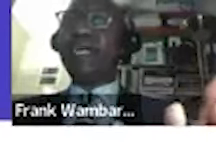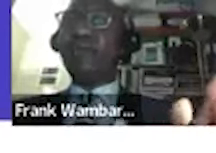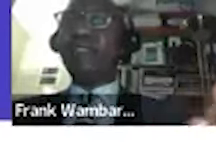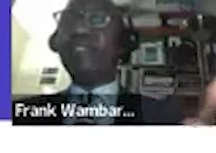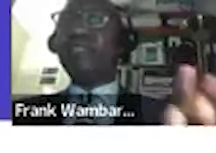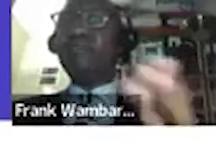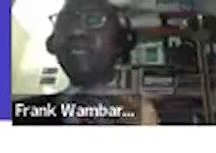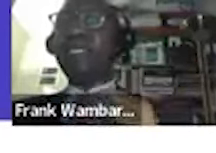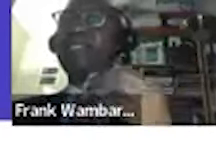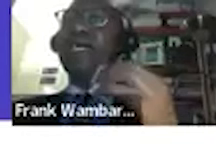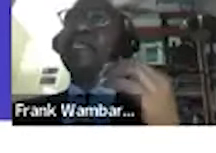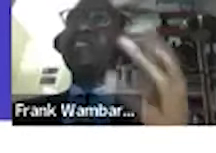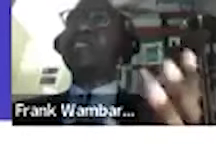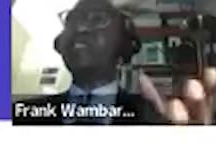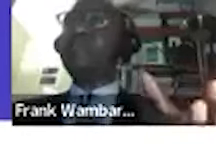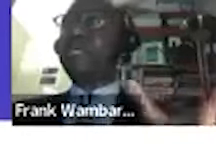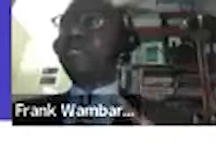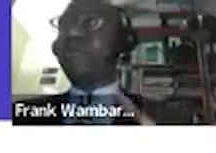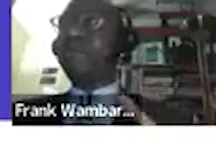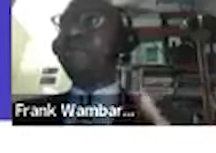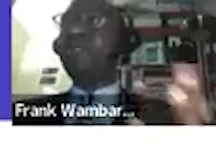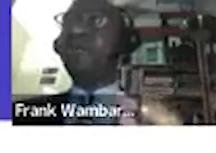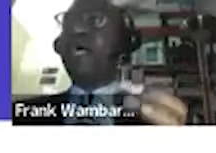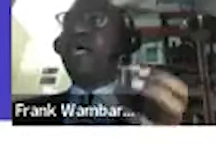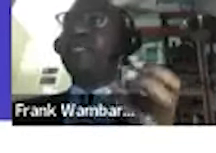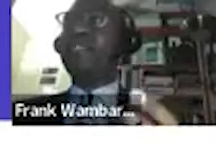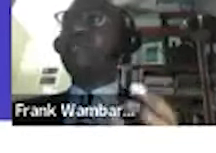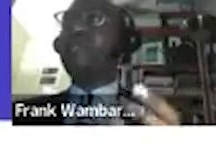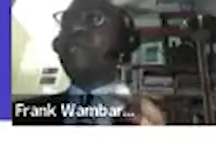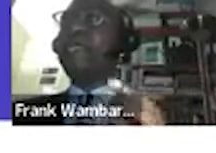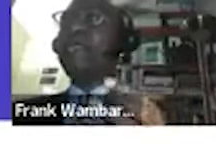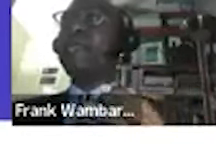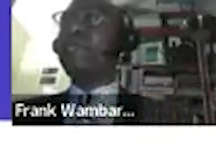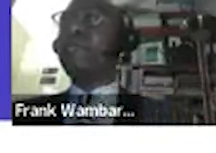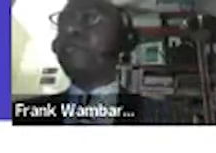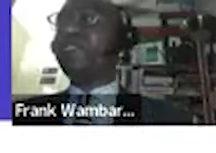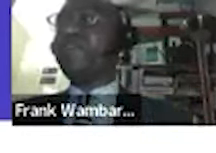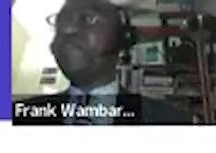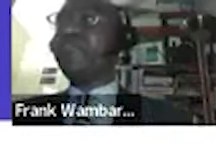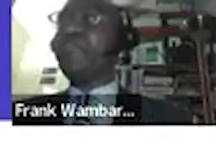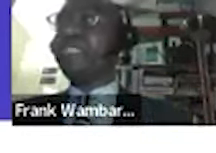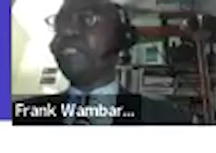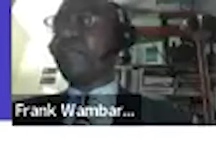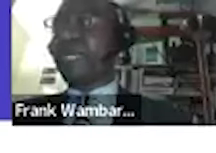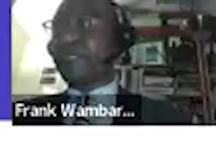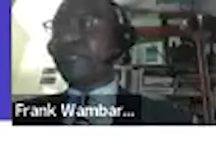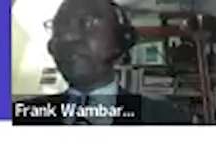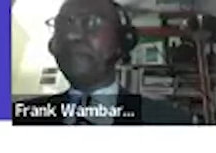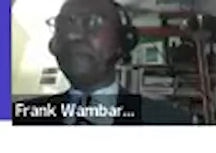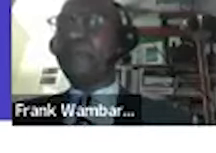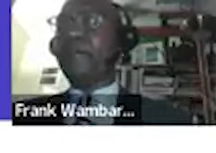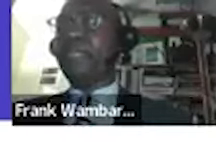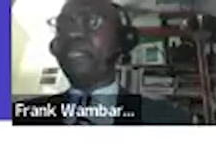immediately i was finishing my masters i got a job in dubai uh that they were paying about 1.5 million us dollars